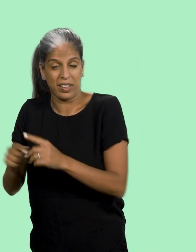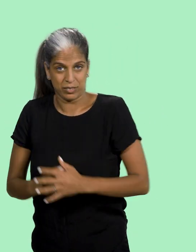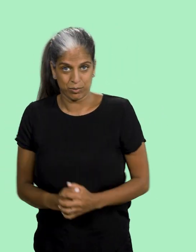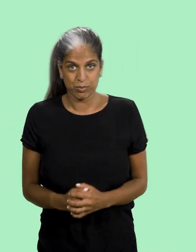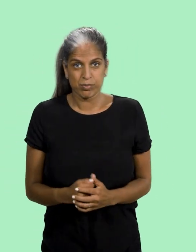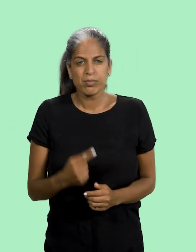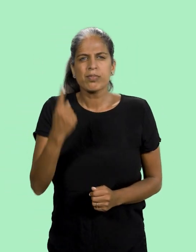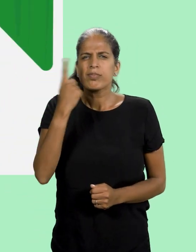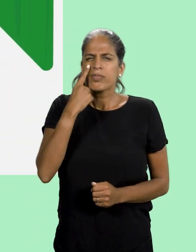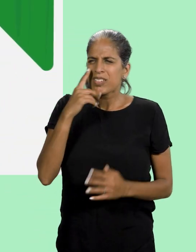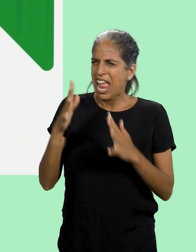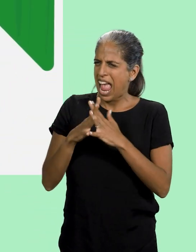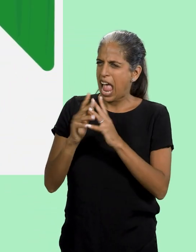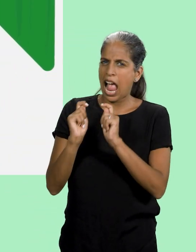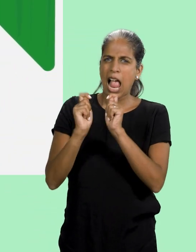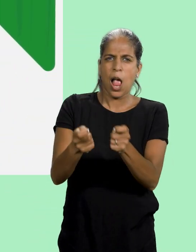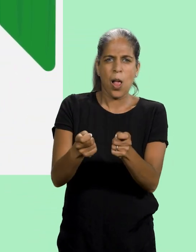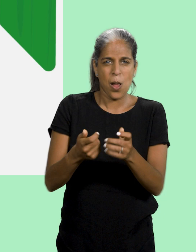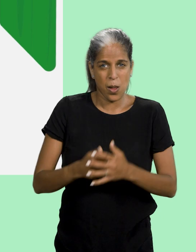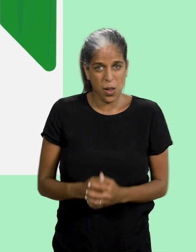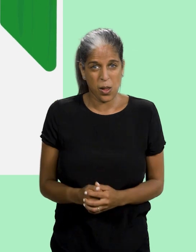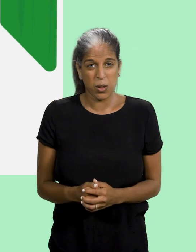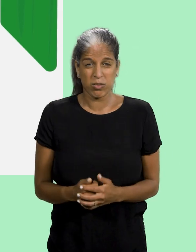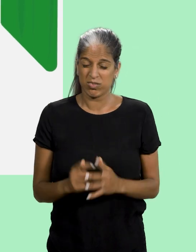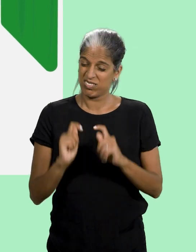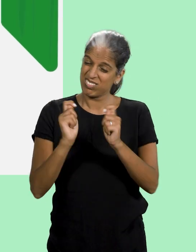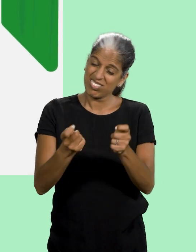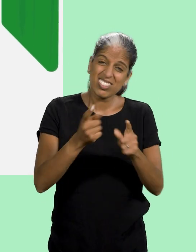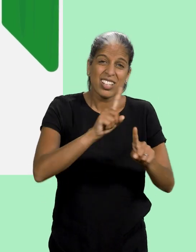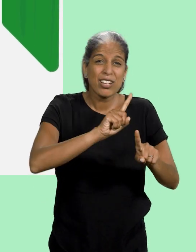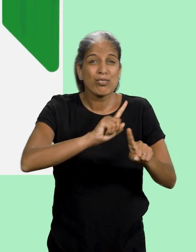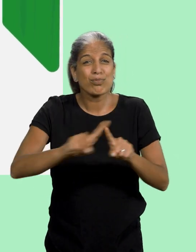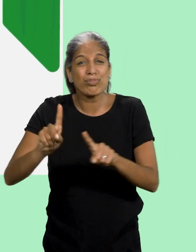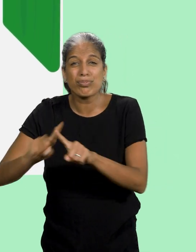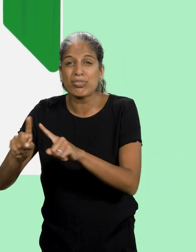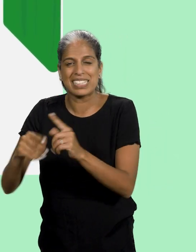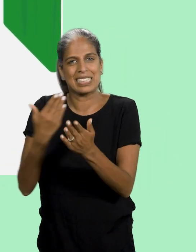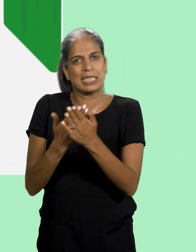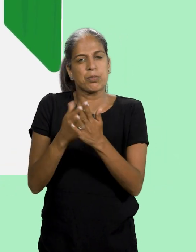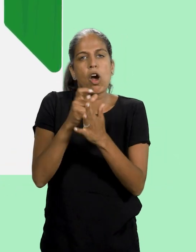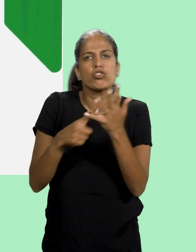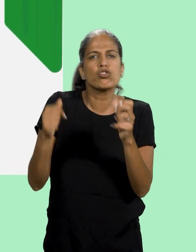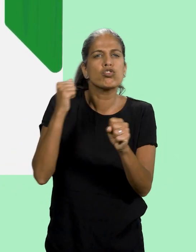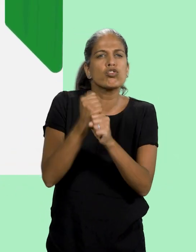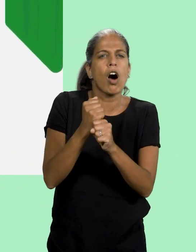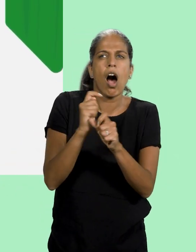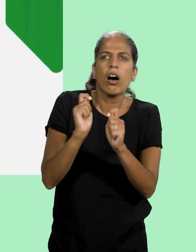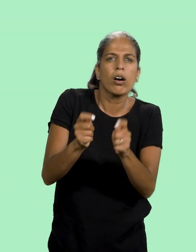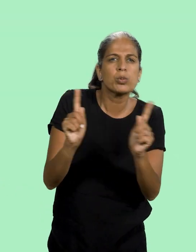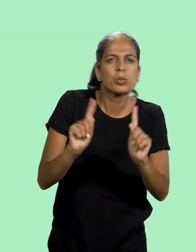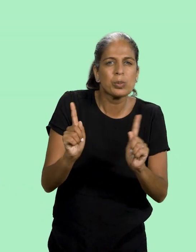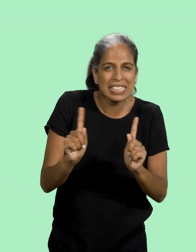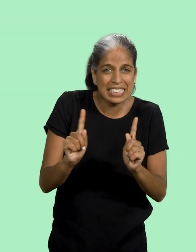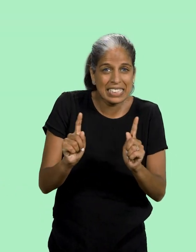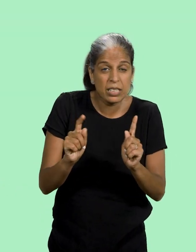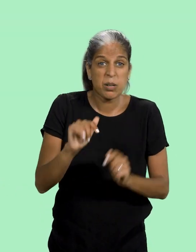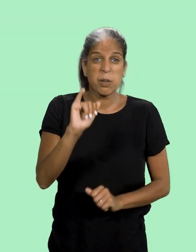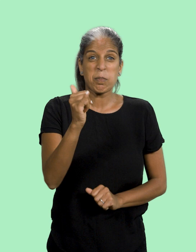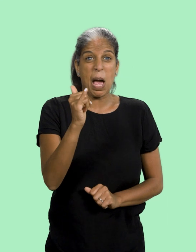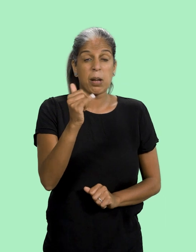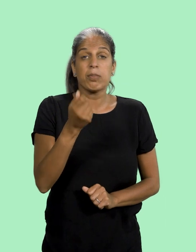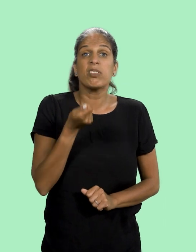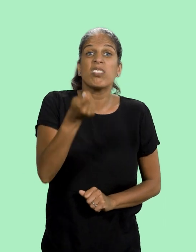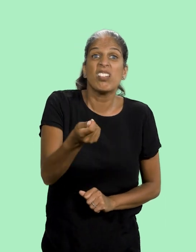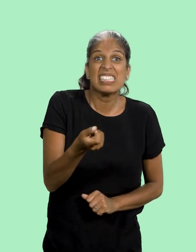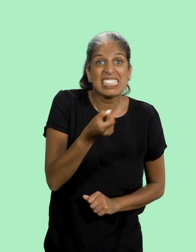given. Targeted therapies can be given in different ways, depending on what drugs you are having. You may have the